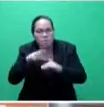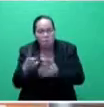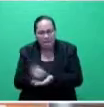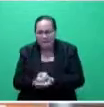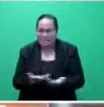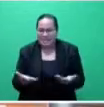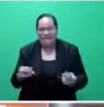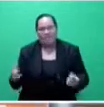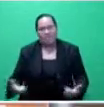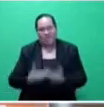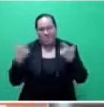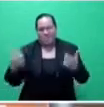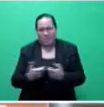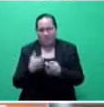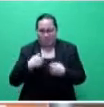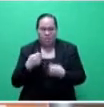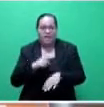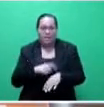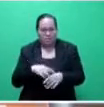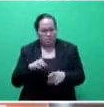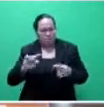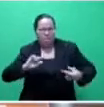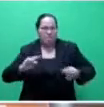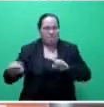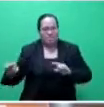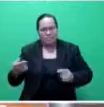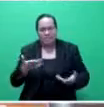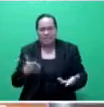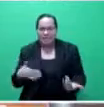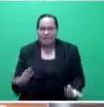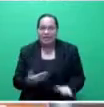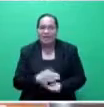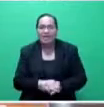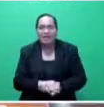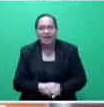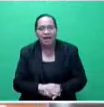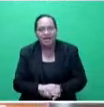These are the challenges of our time. It's the kind of contradiction that's coming from him, Mr. Speaker, sir.